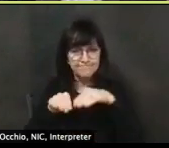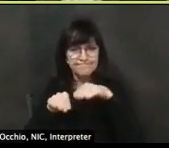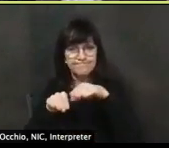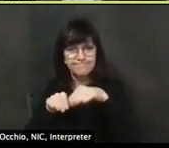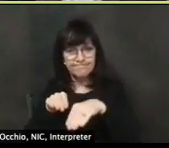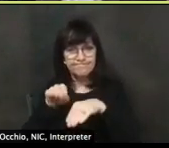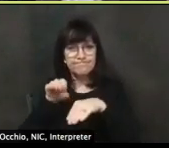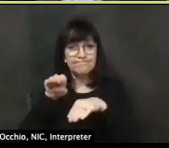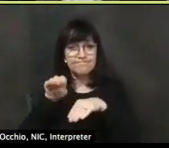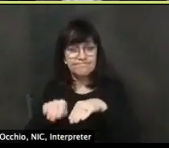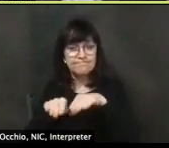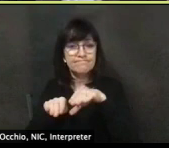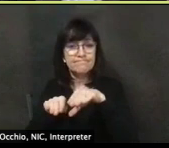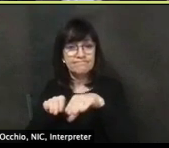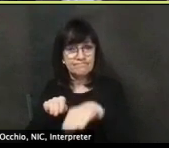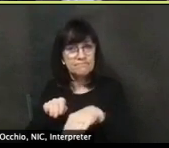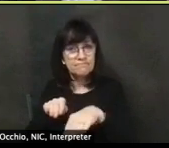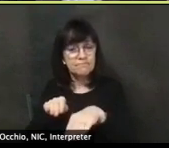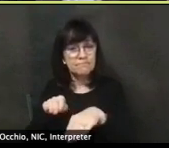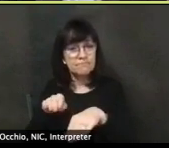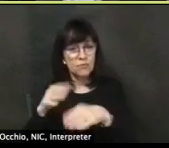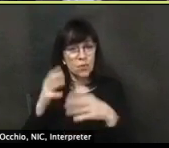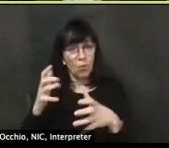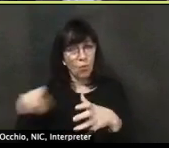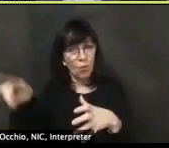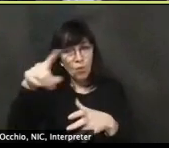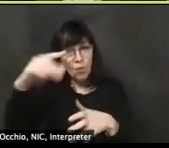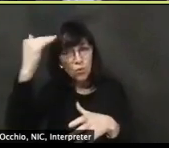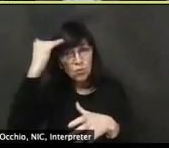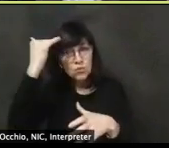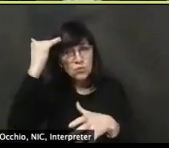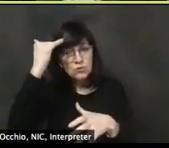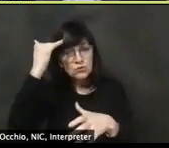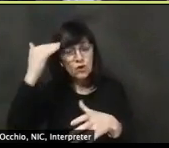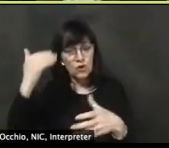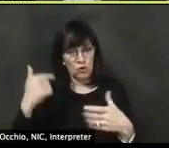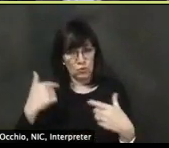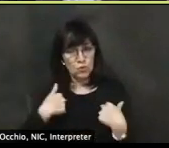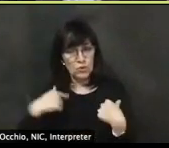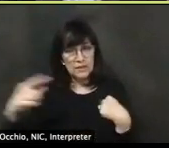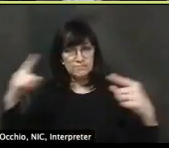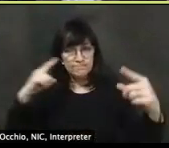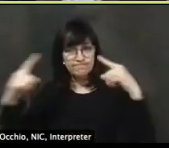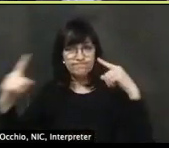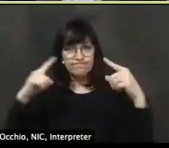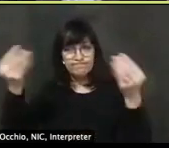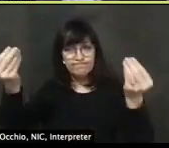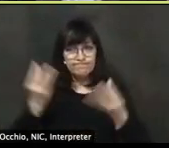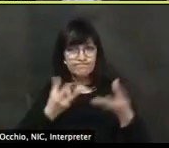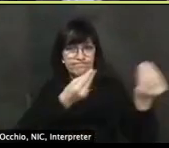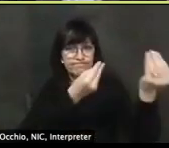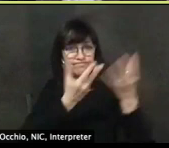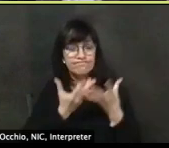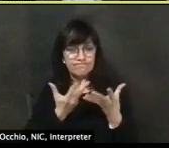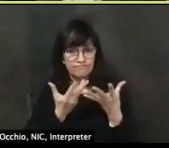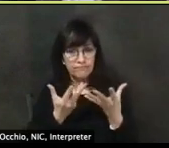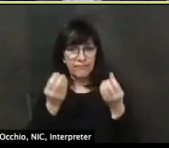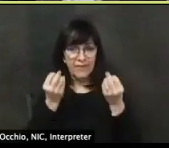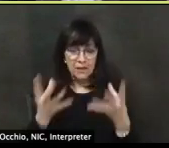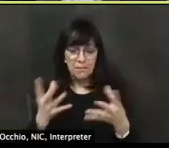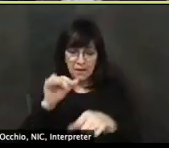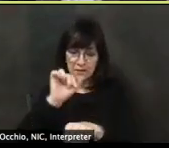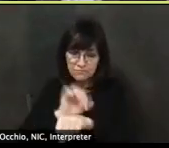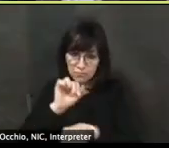And just know that we're hearing from lots of, at the Division of Small Business, we're hearing from lots of small business owners, lots of employees. We